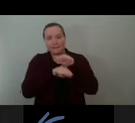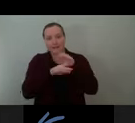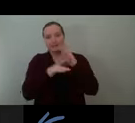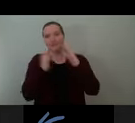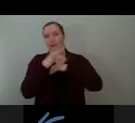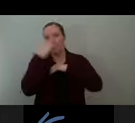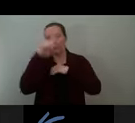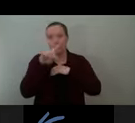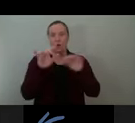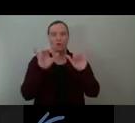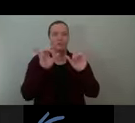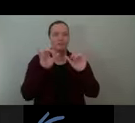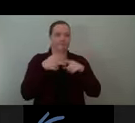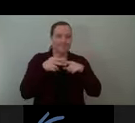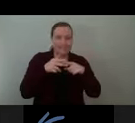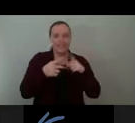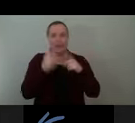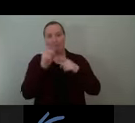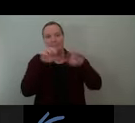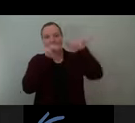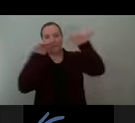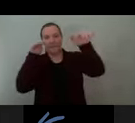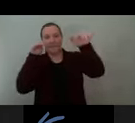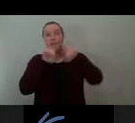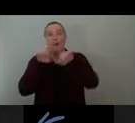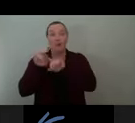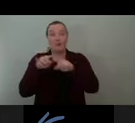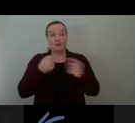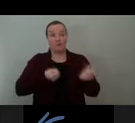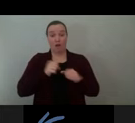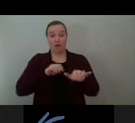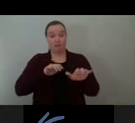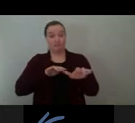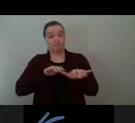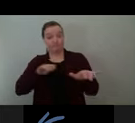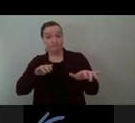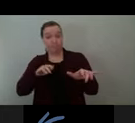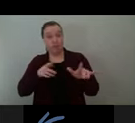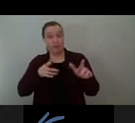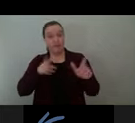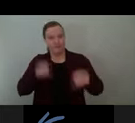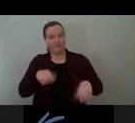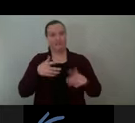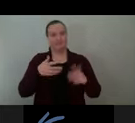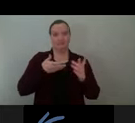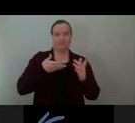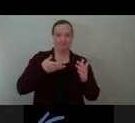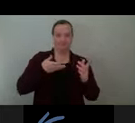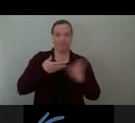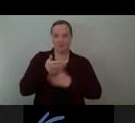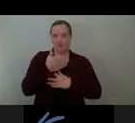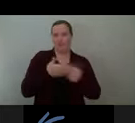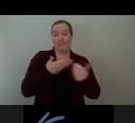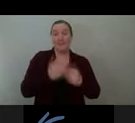gardener above and continuity of traffic flow past and through the site. For a while our ideas fought with these limitations,